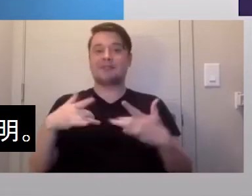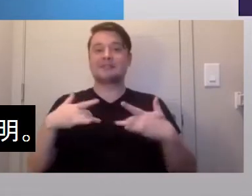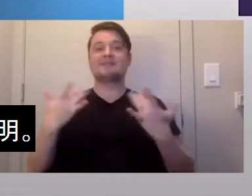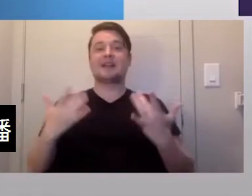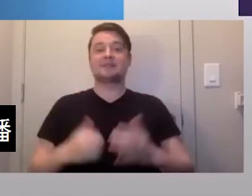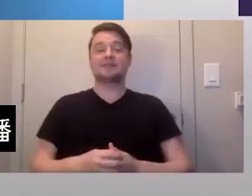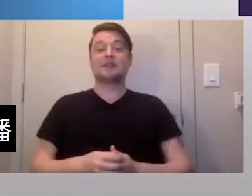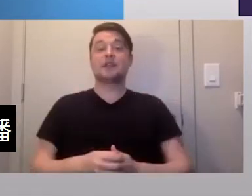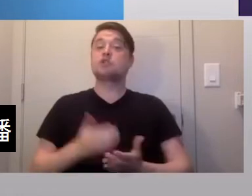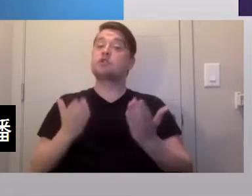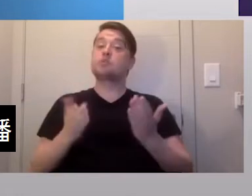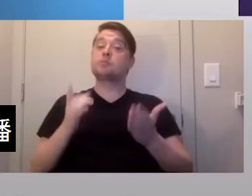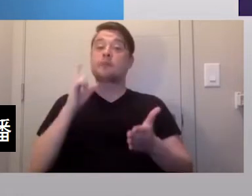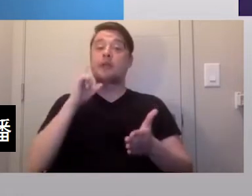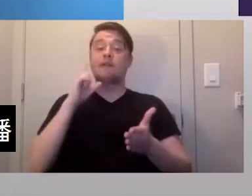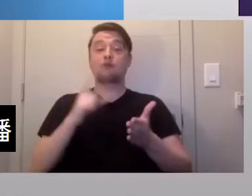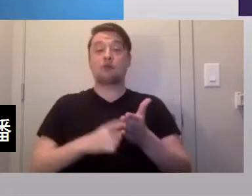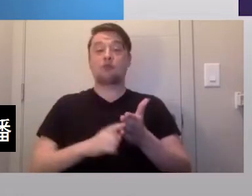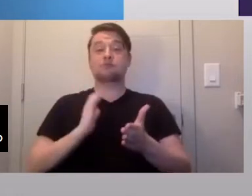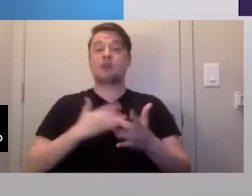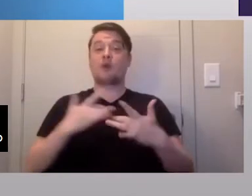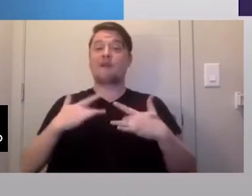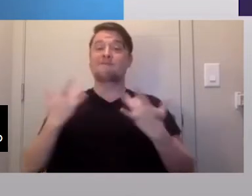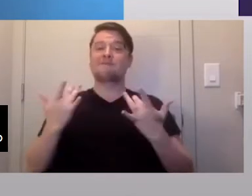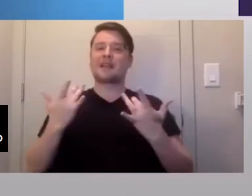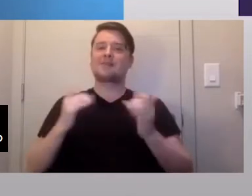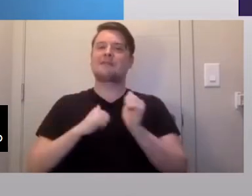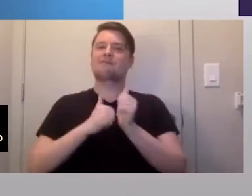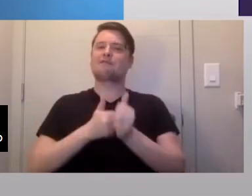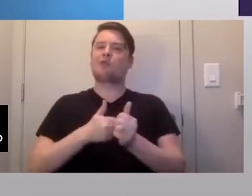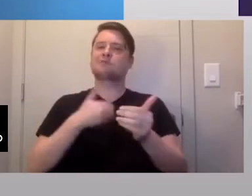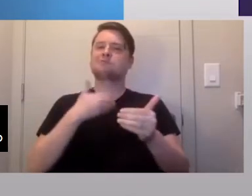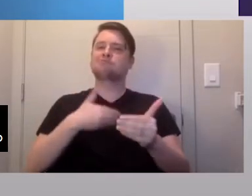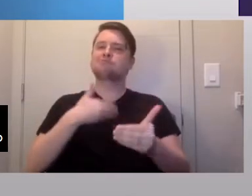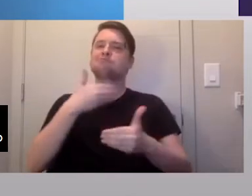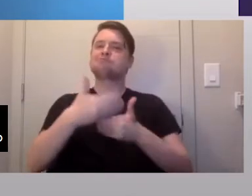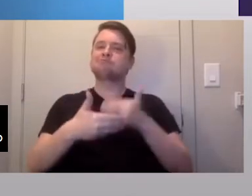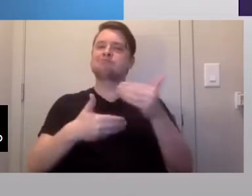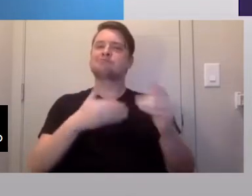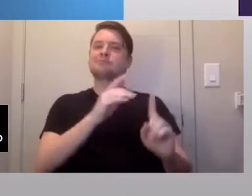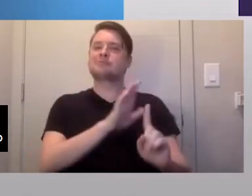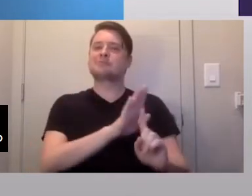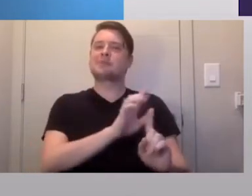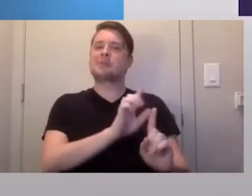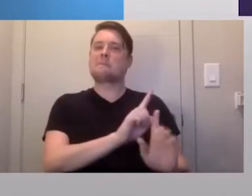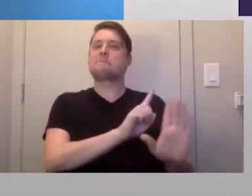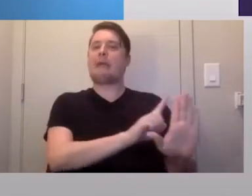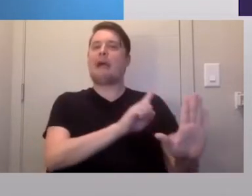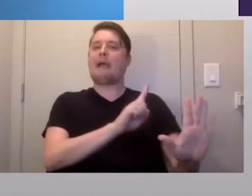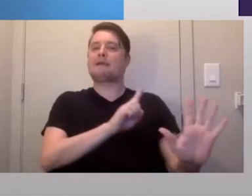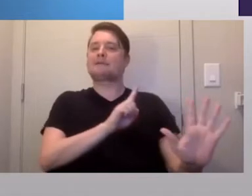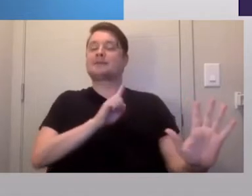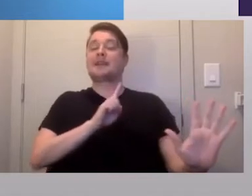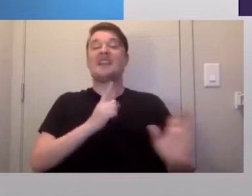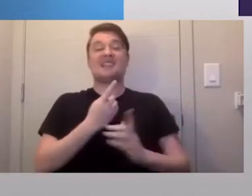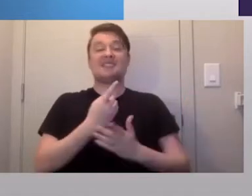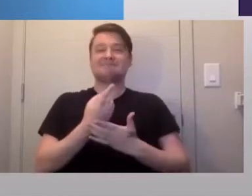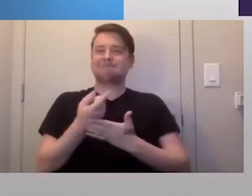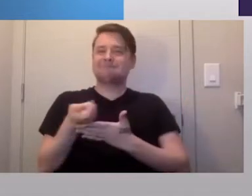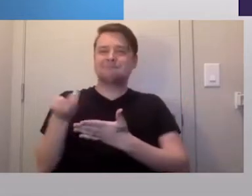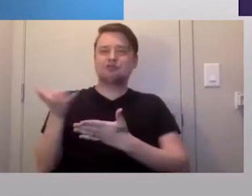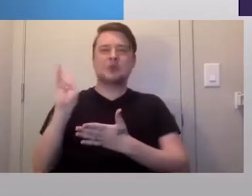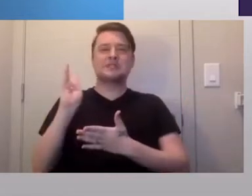You might have noticed that our events have been following a pattern of social distancing. A few weeks ago, we were seated